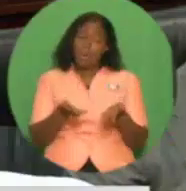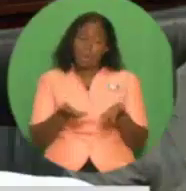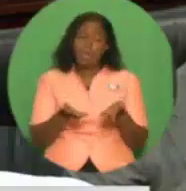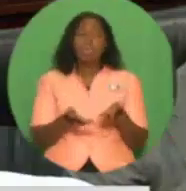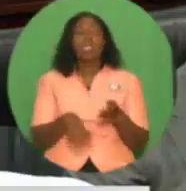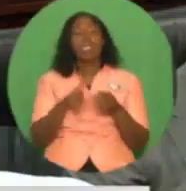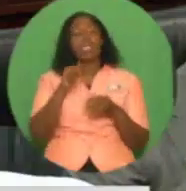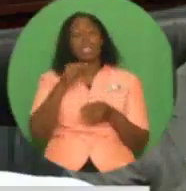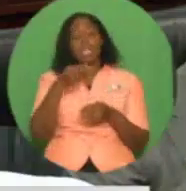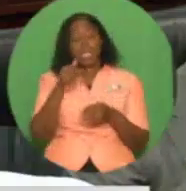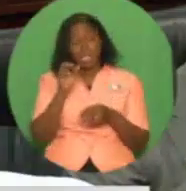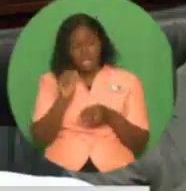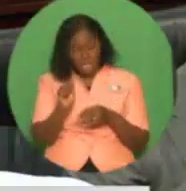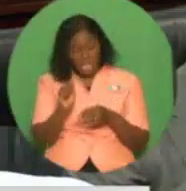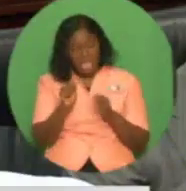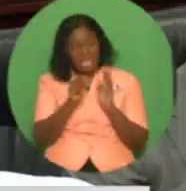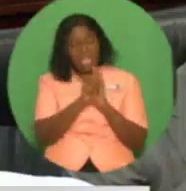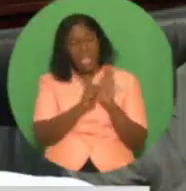1996.